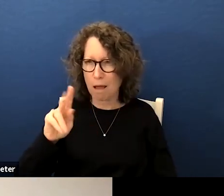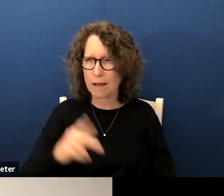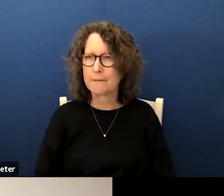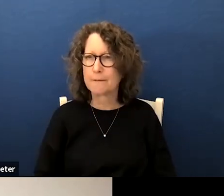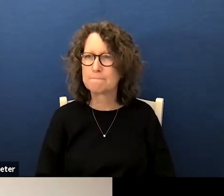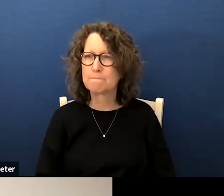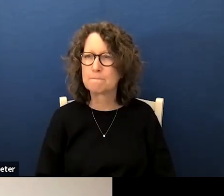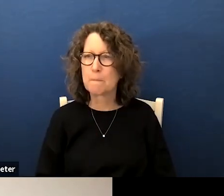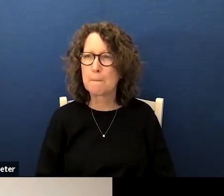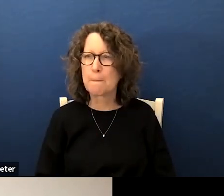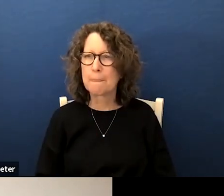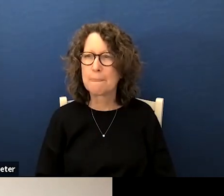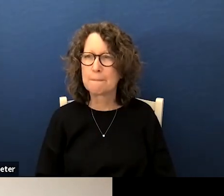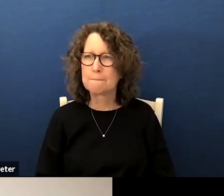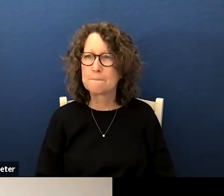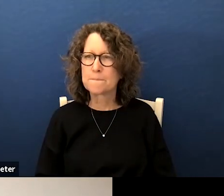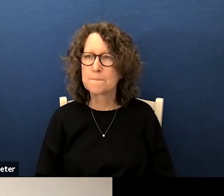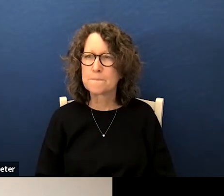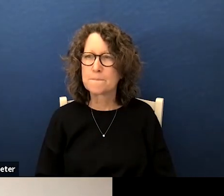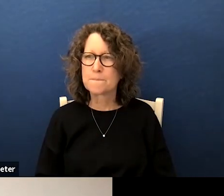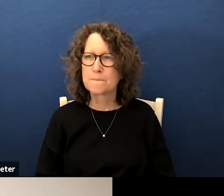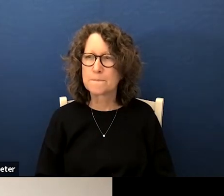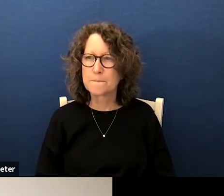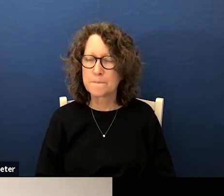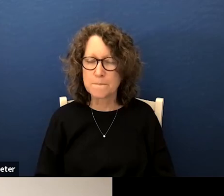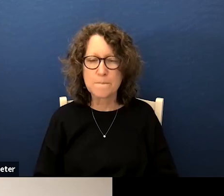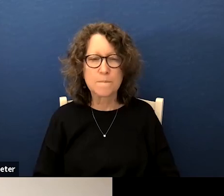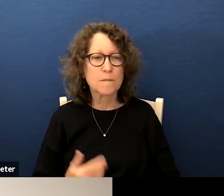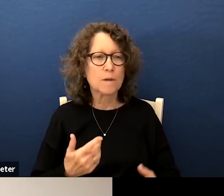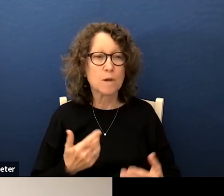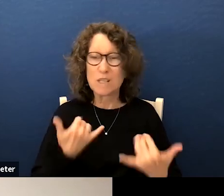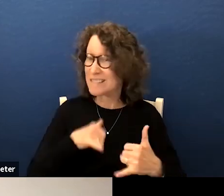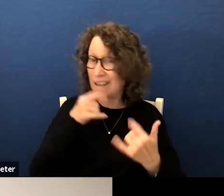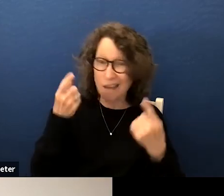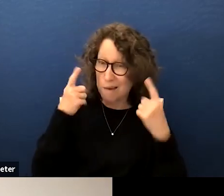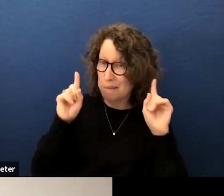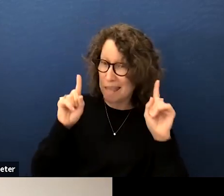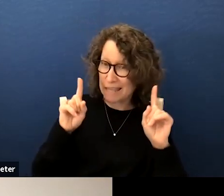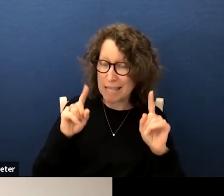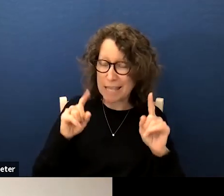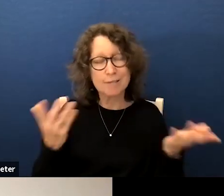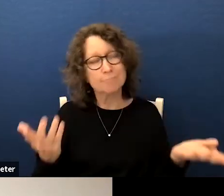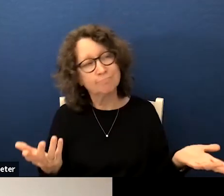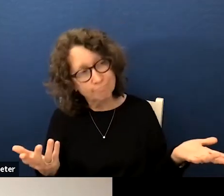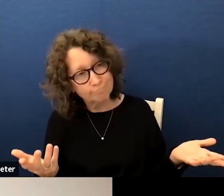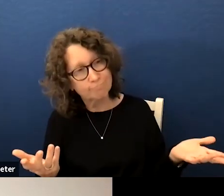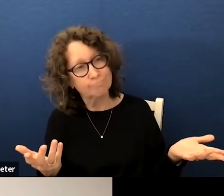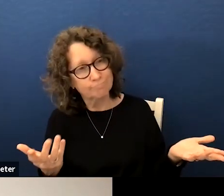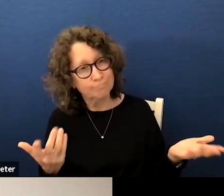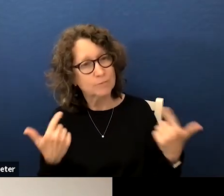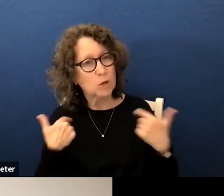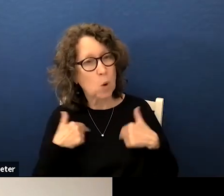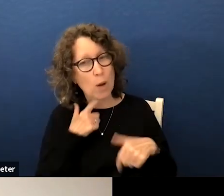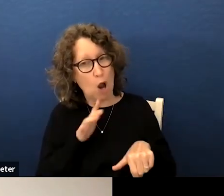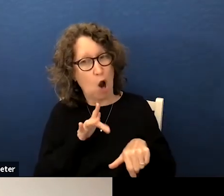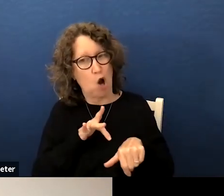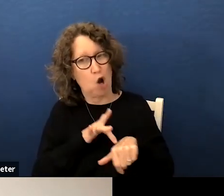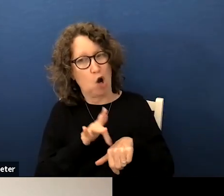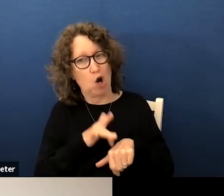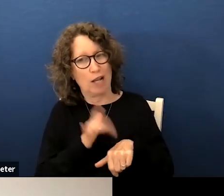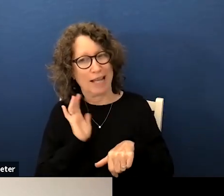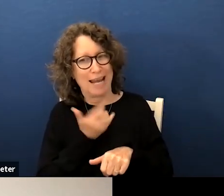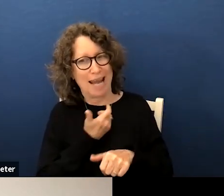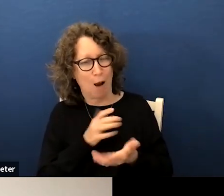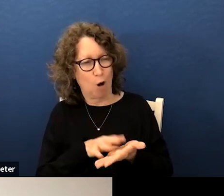would you though agree that we're still not making it um i would say that we are very early in our